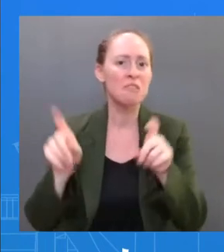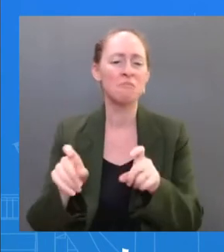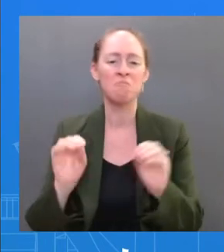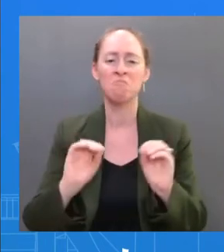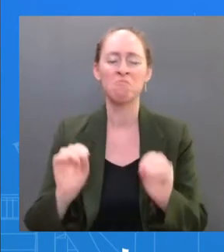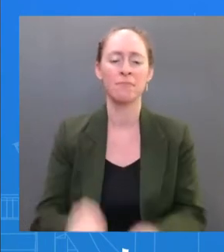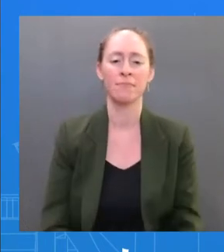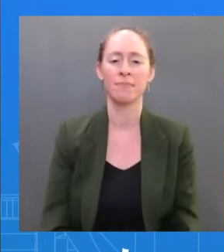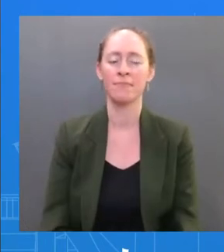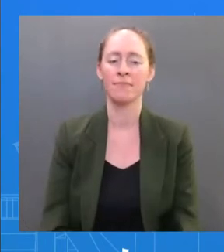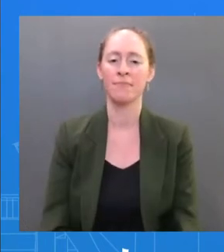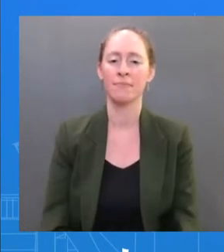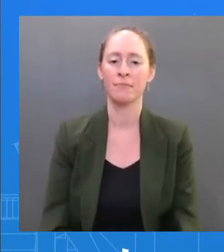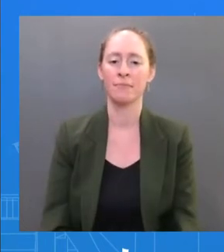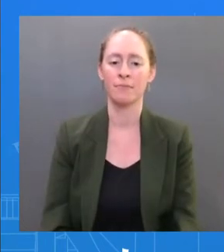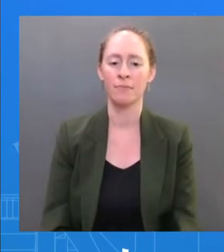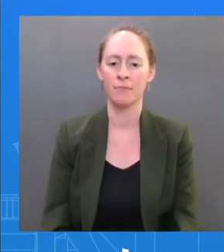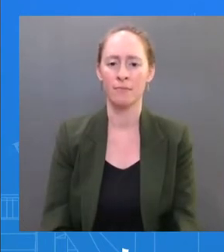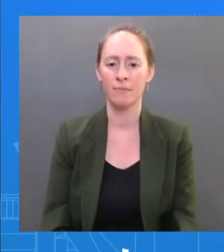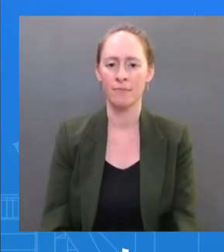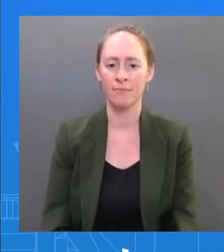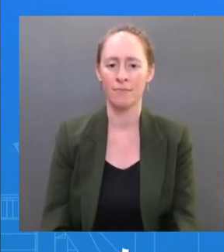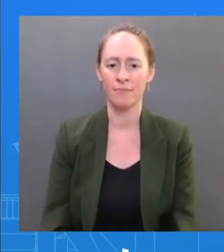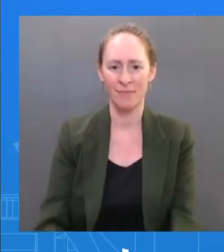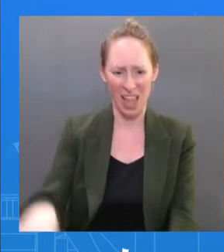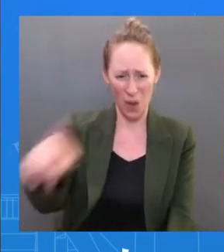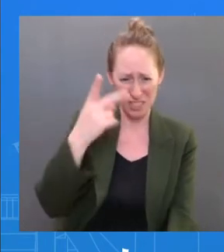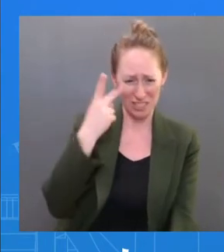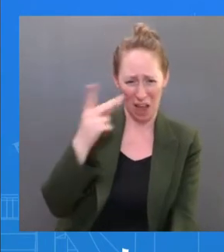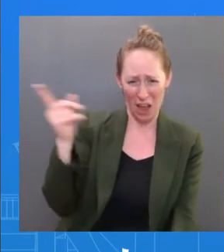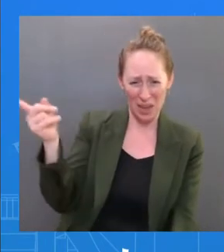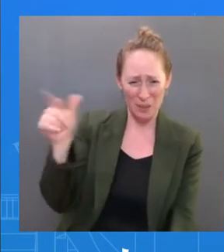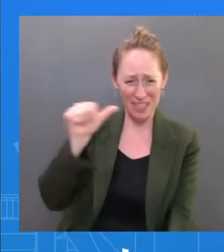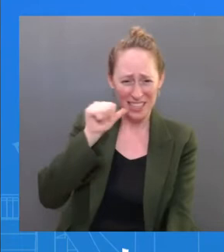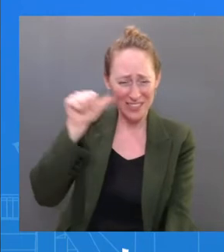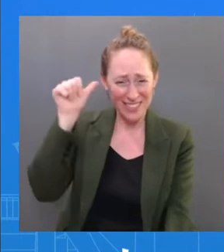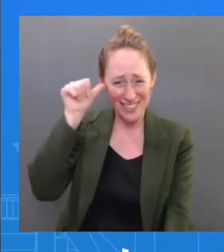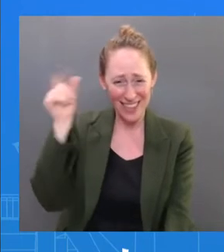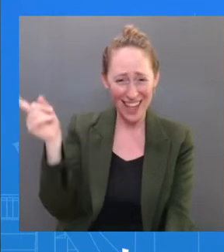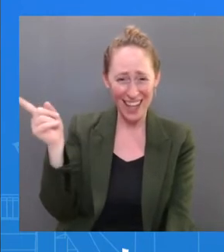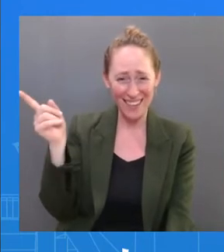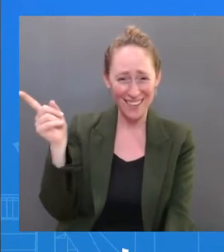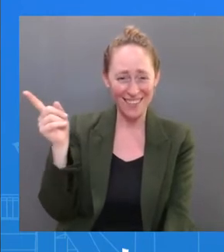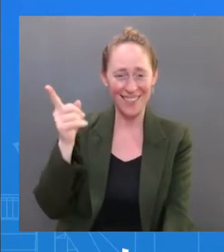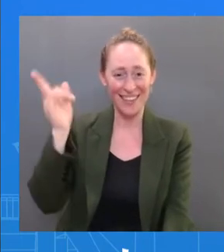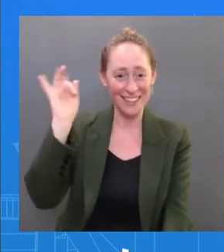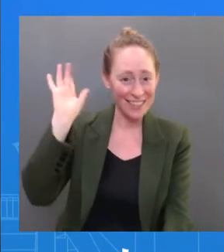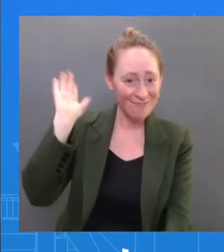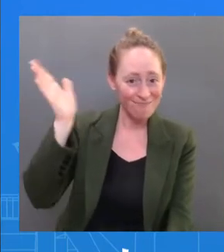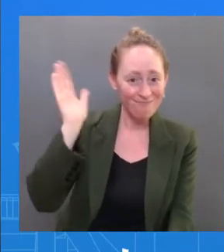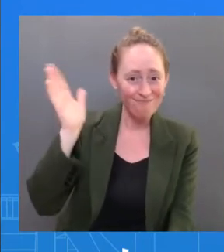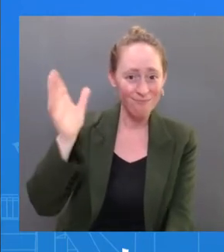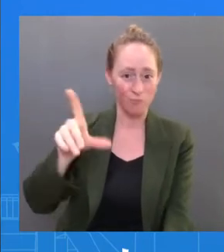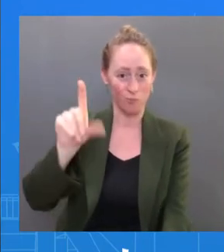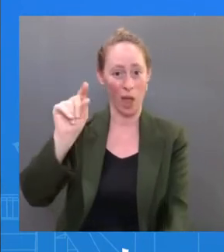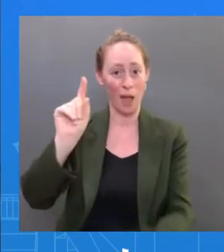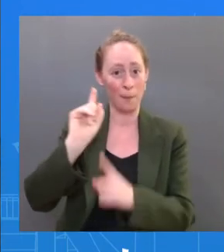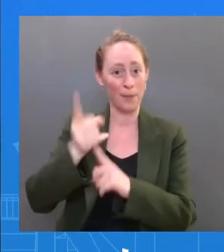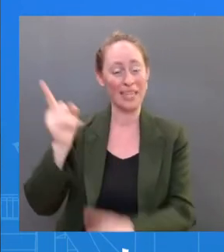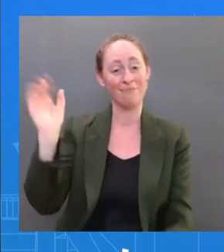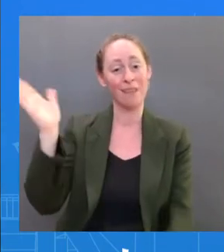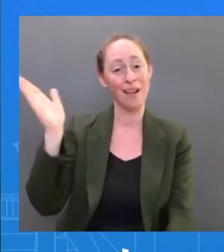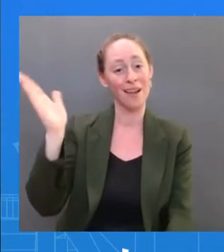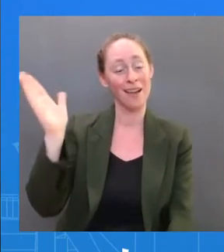He was in Massachusetts, Somerset. He spoke for 20 minutes in 93-degree weather. It was incredibly hot. He was — he was feeling